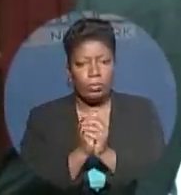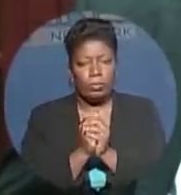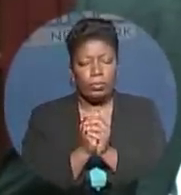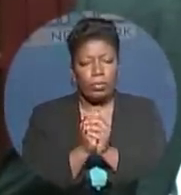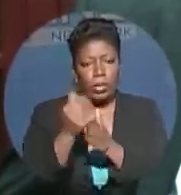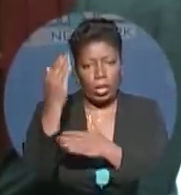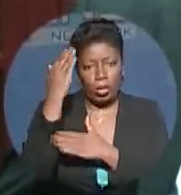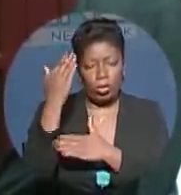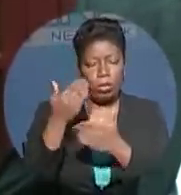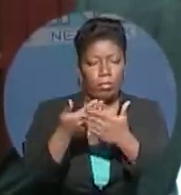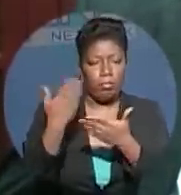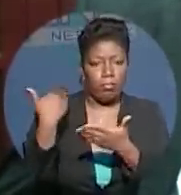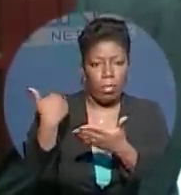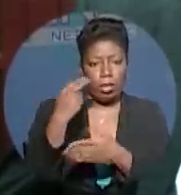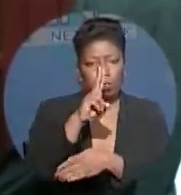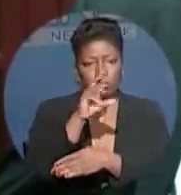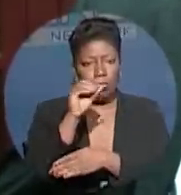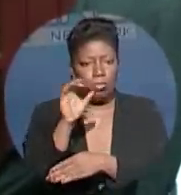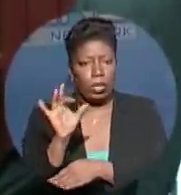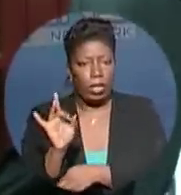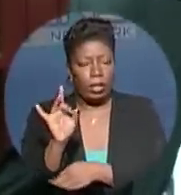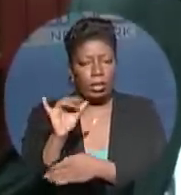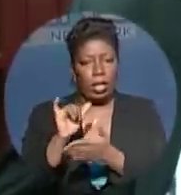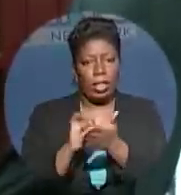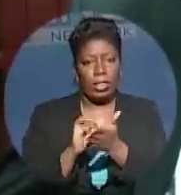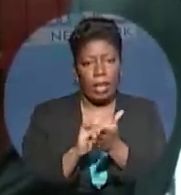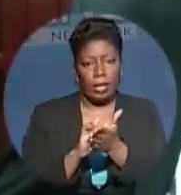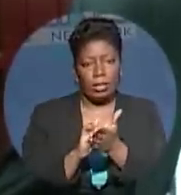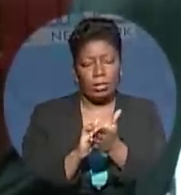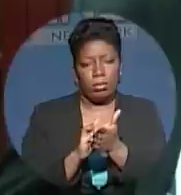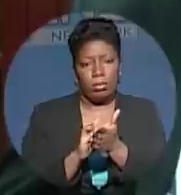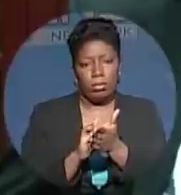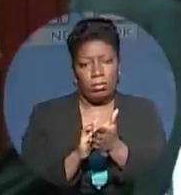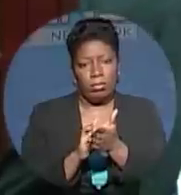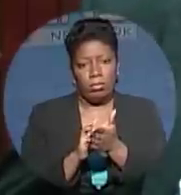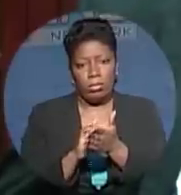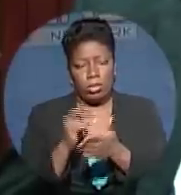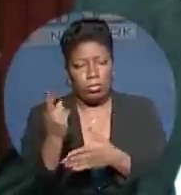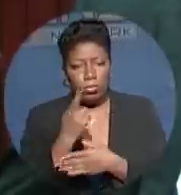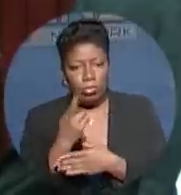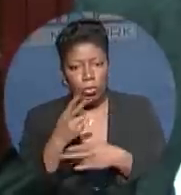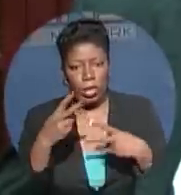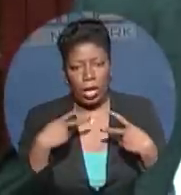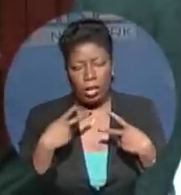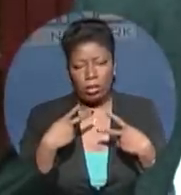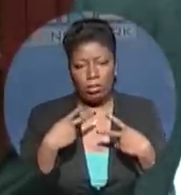from 2008 that the relationship went sour.